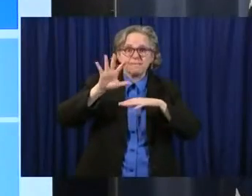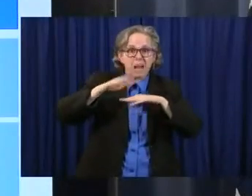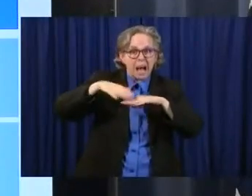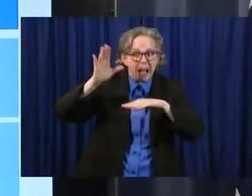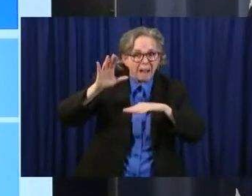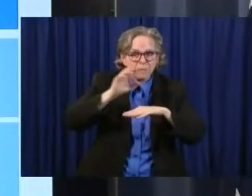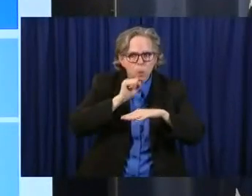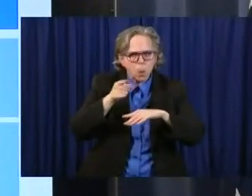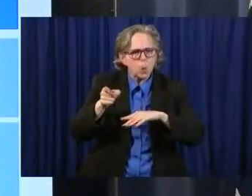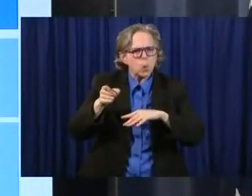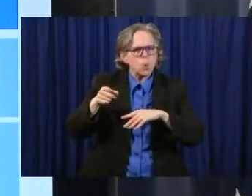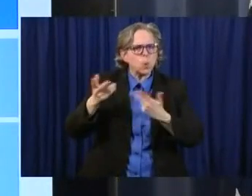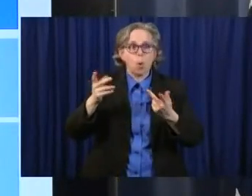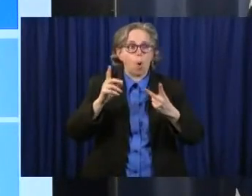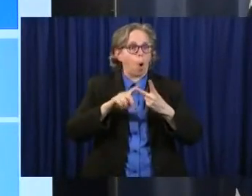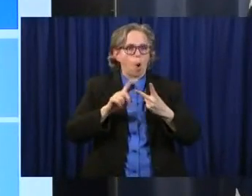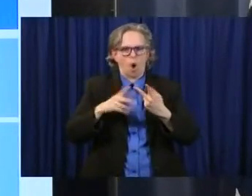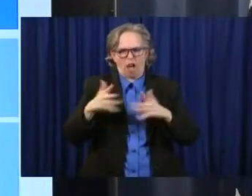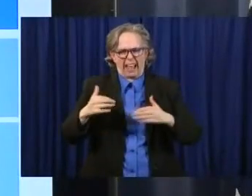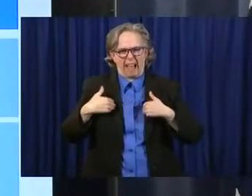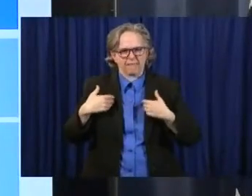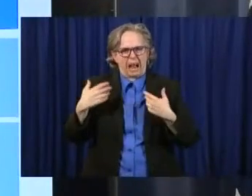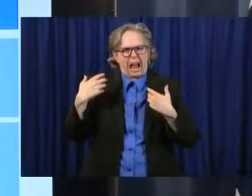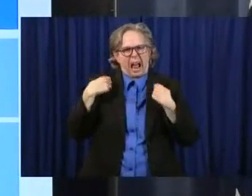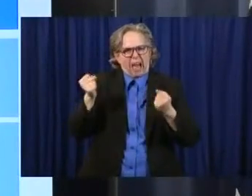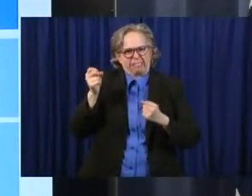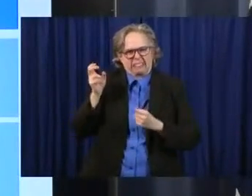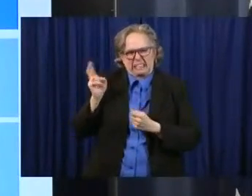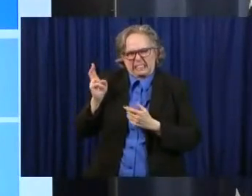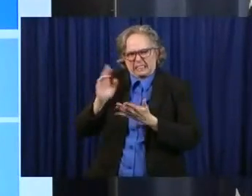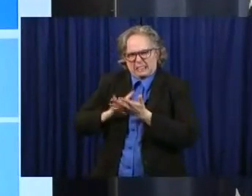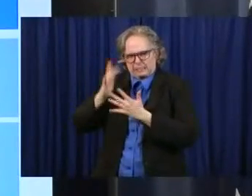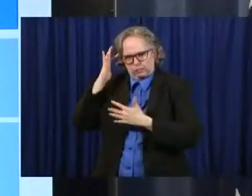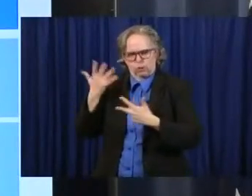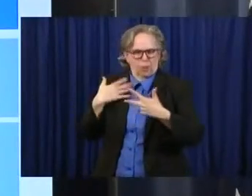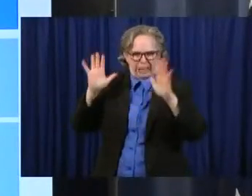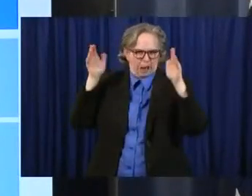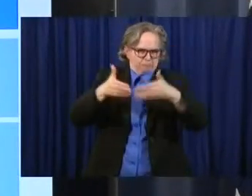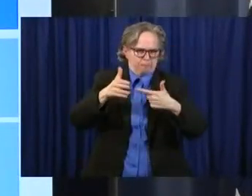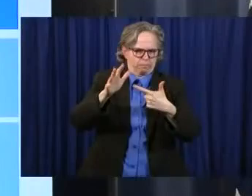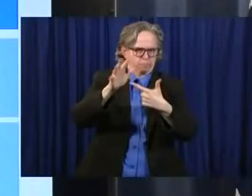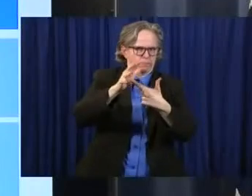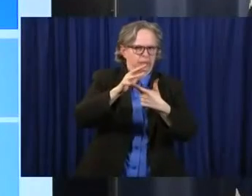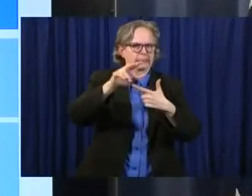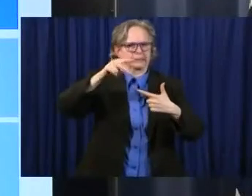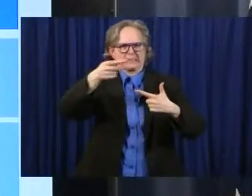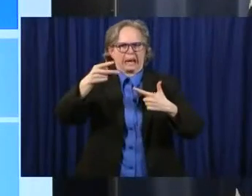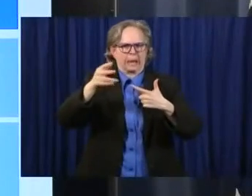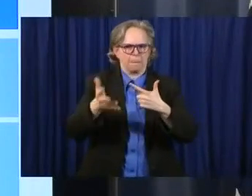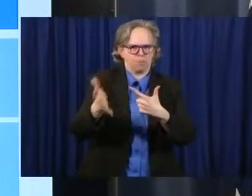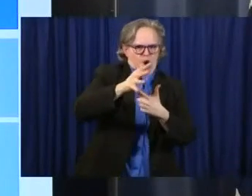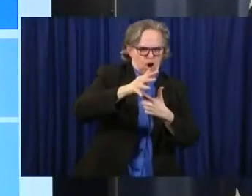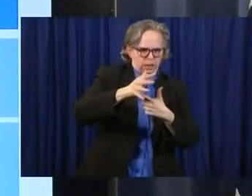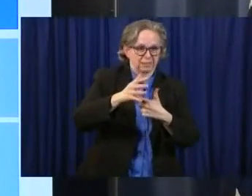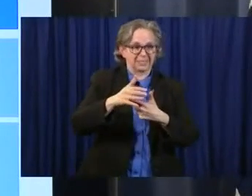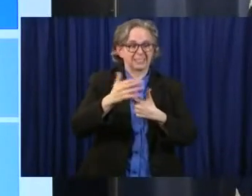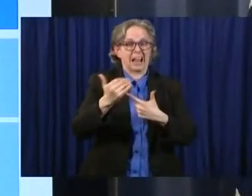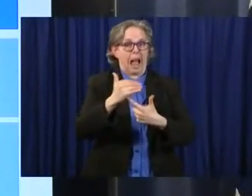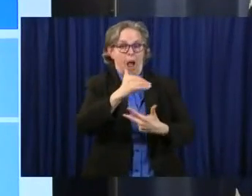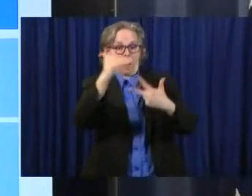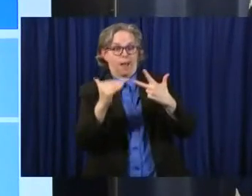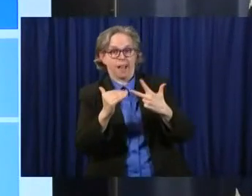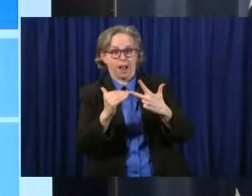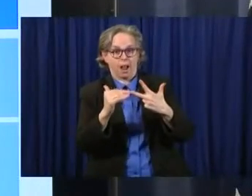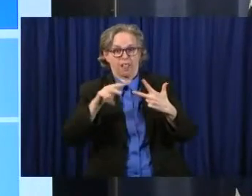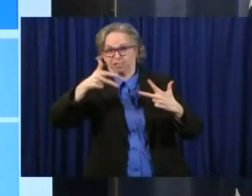And all of those will be in priority number two. Three is for our hospitals as we move on and